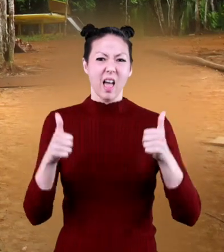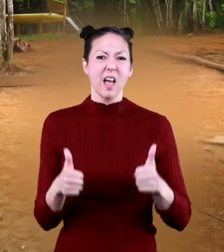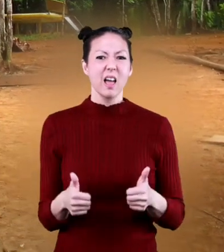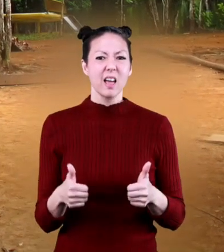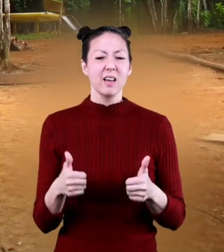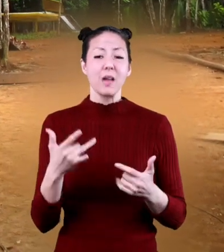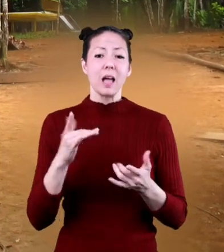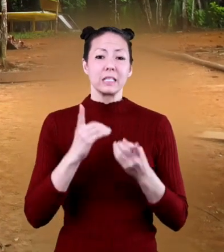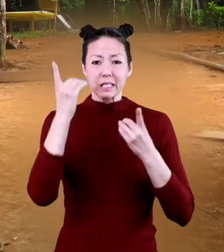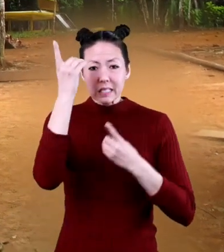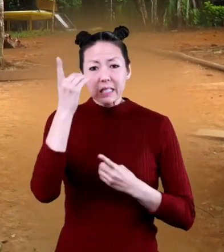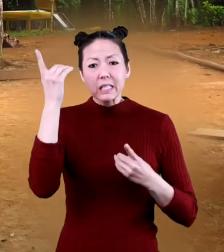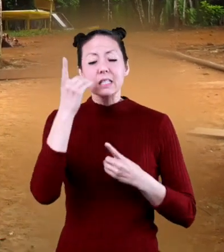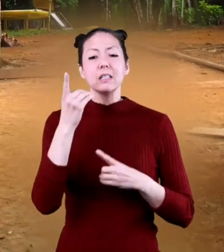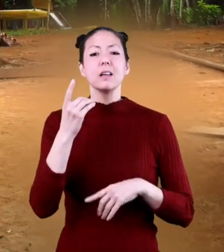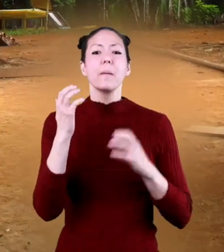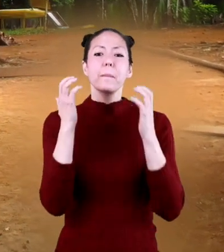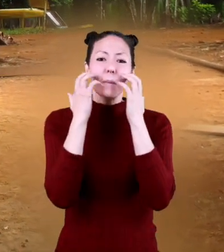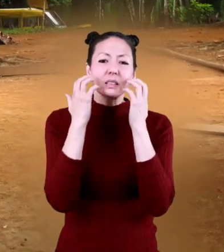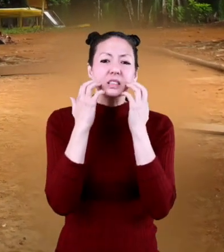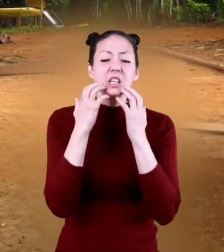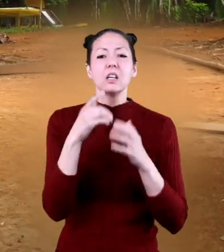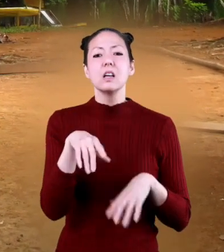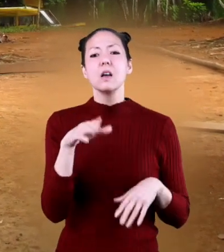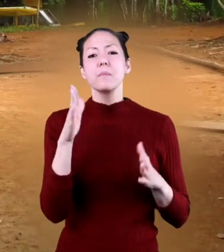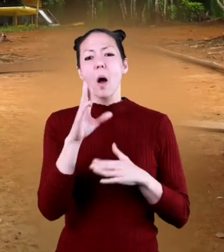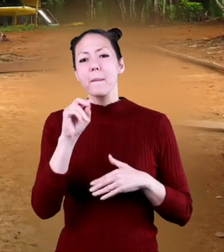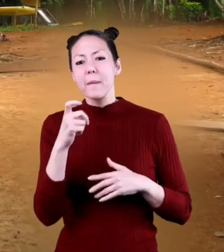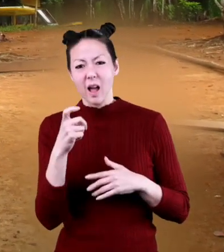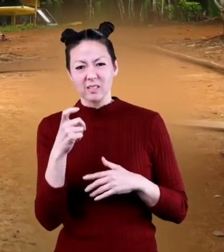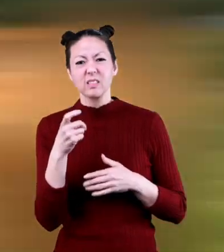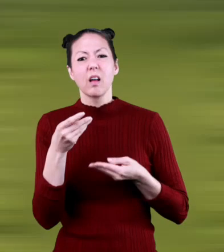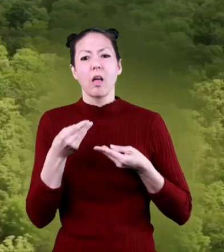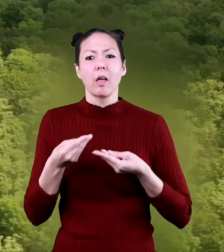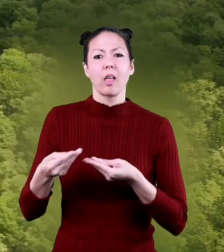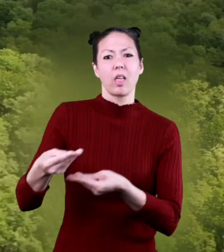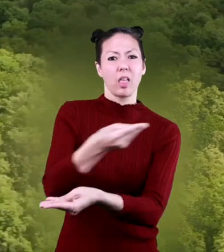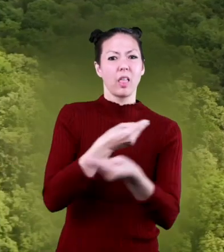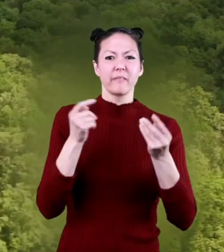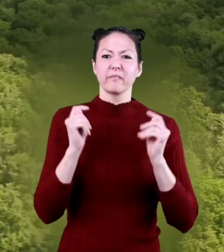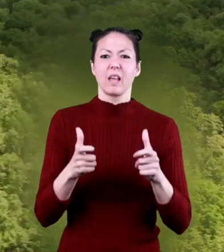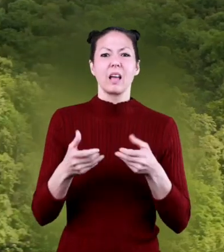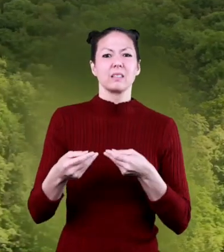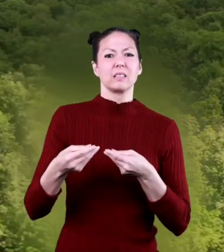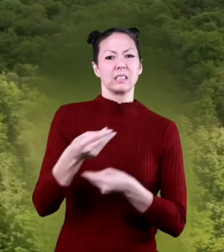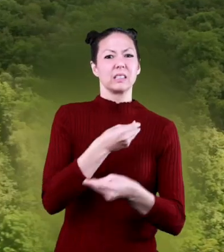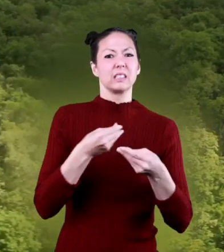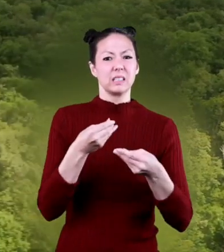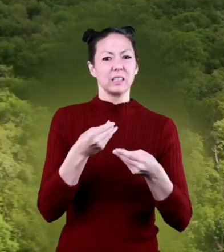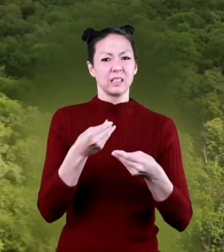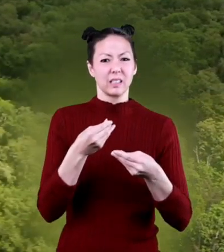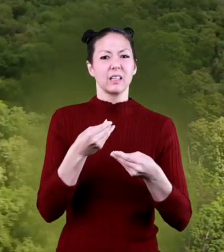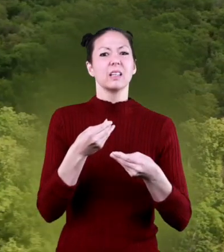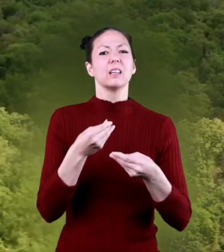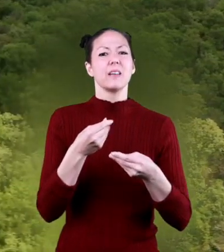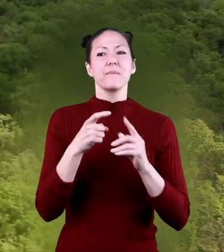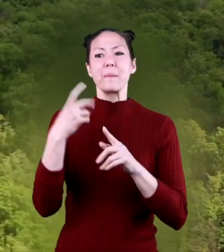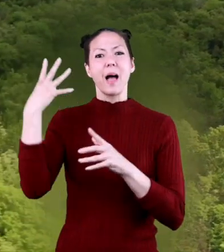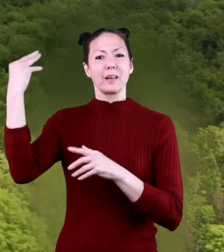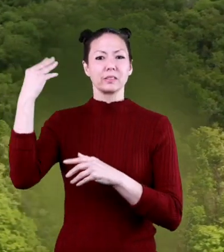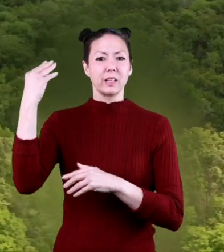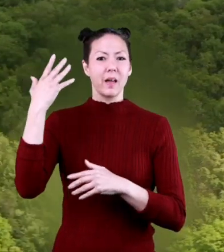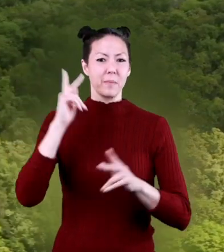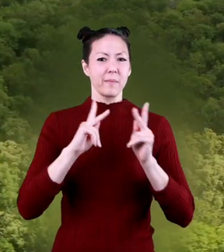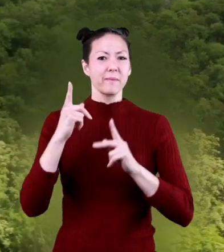the decline because of diseases like smallpox and measles, which were passed on to them by people living outside